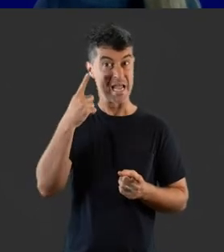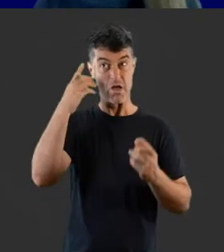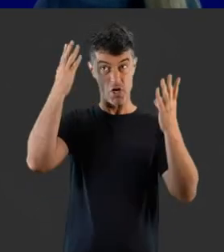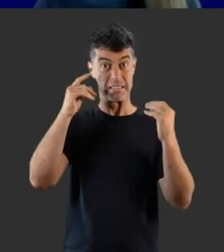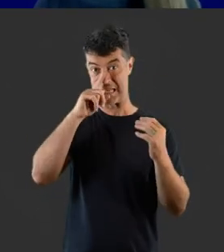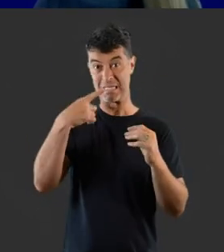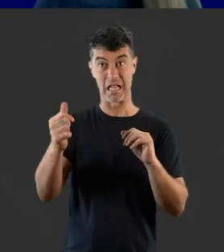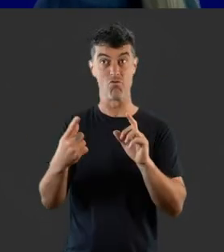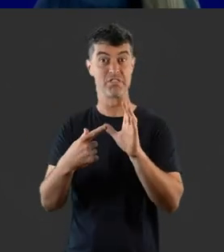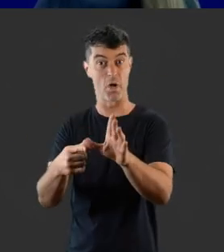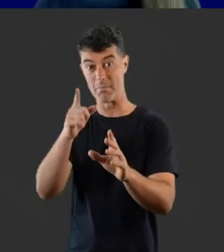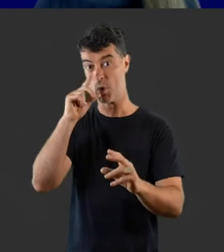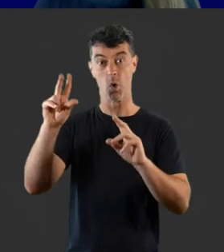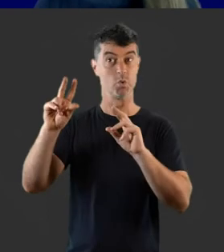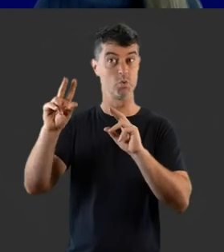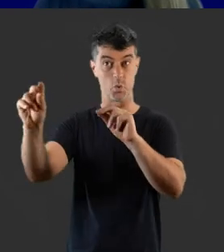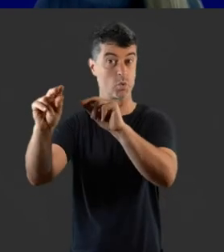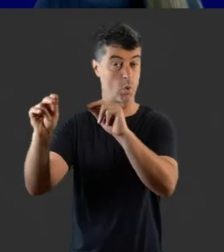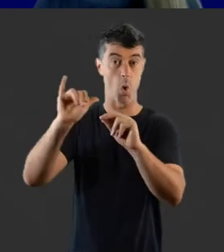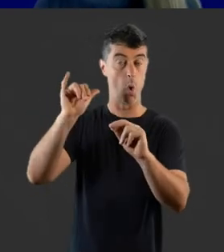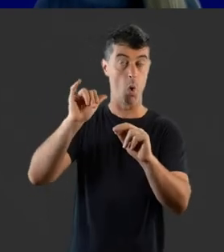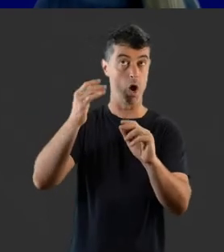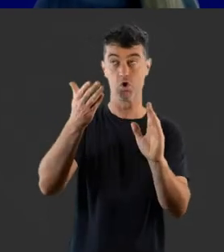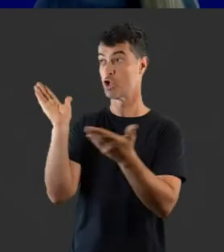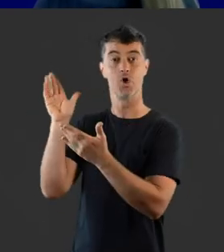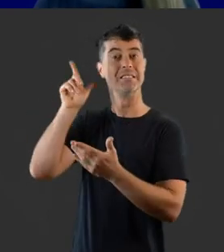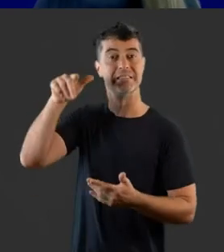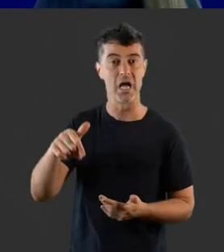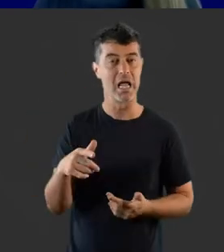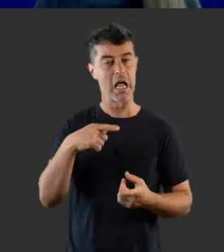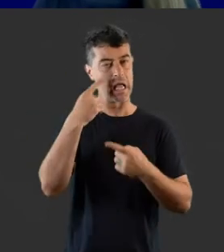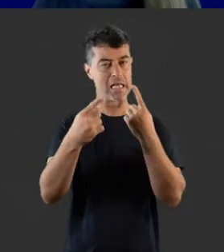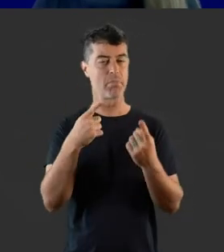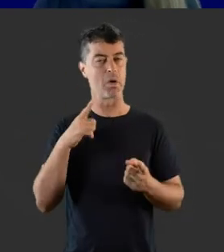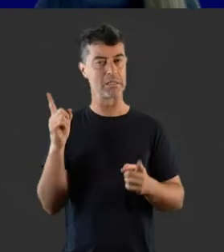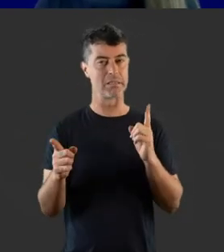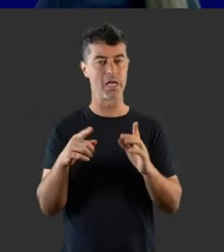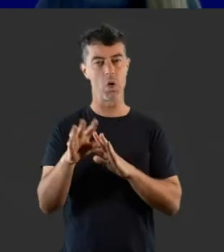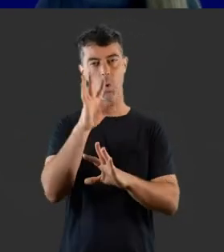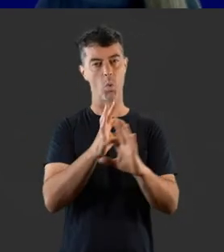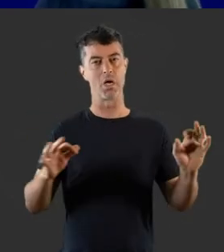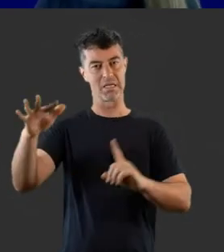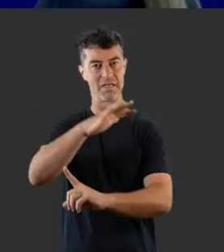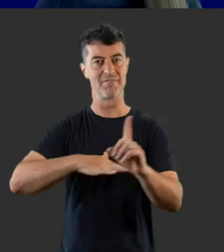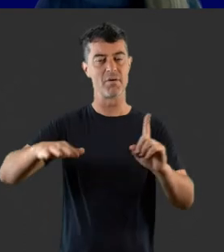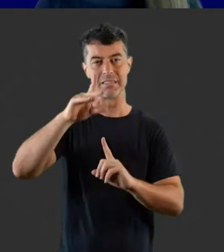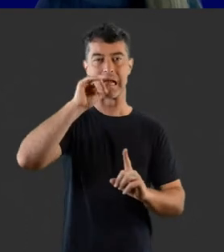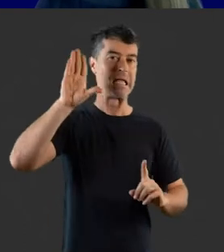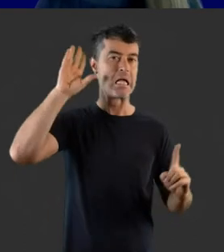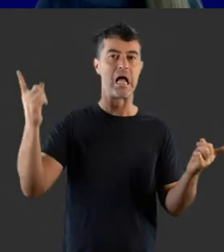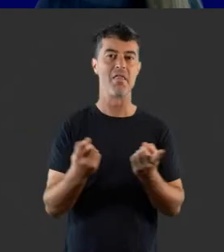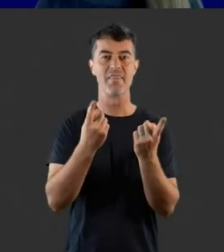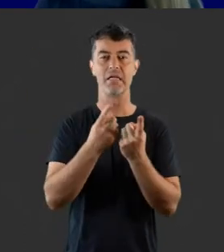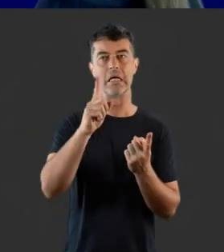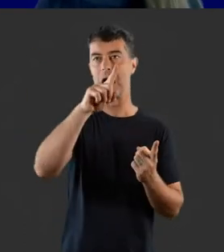still respond to people talking and turn to or notice some sounds. It also explains why sometimes in quieter environments